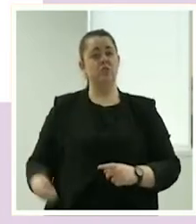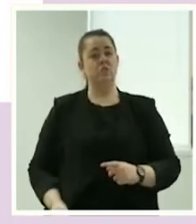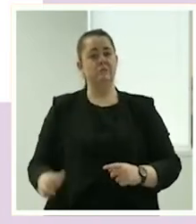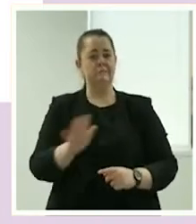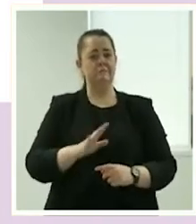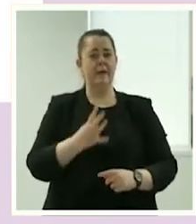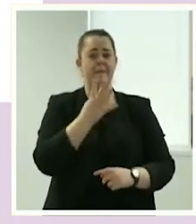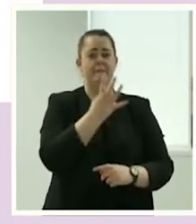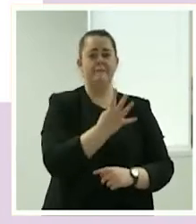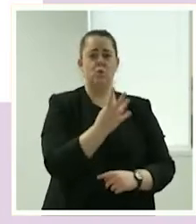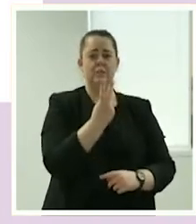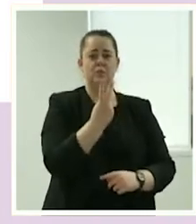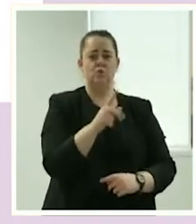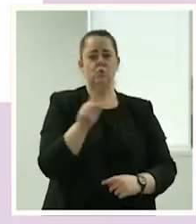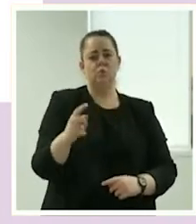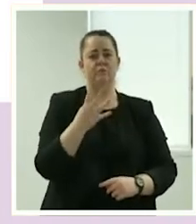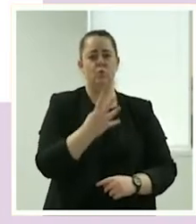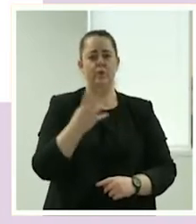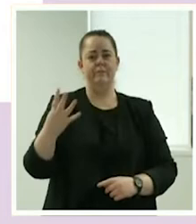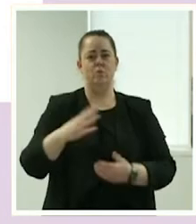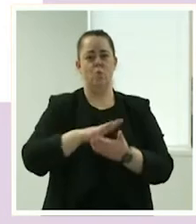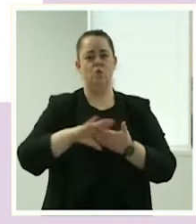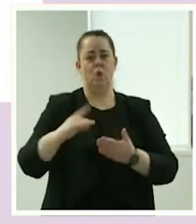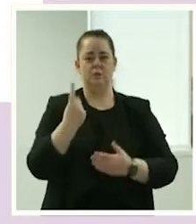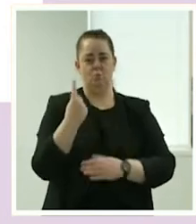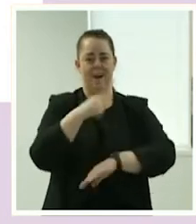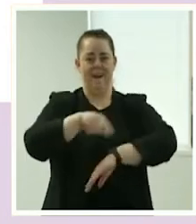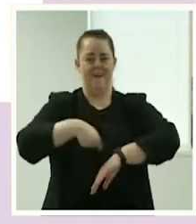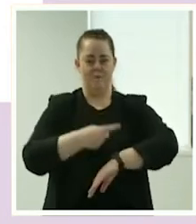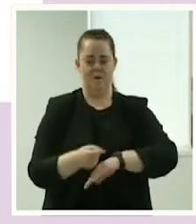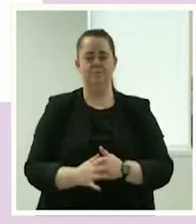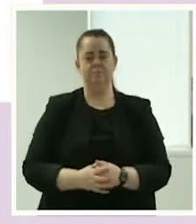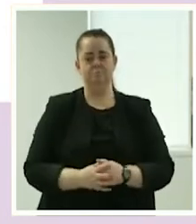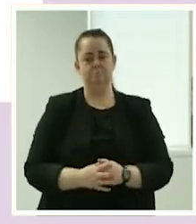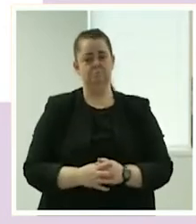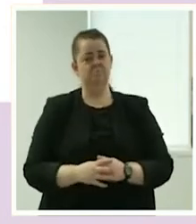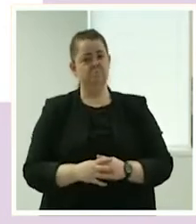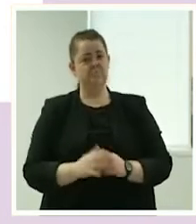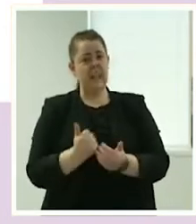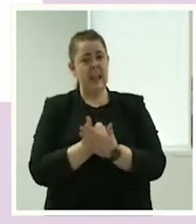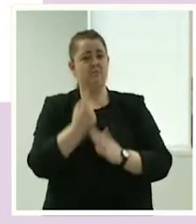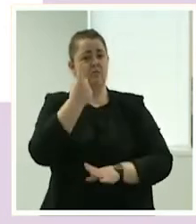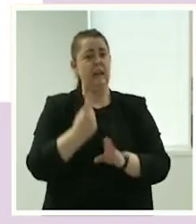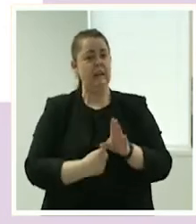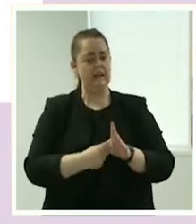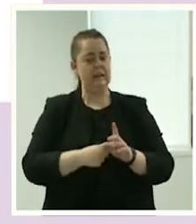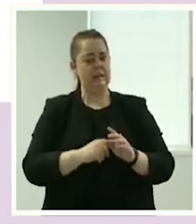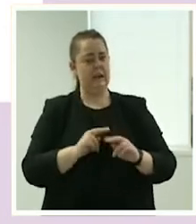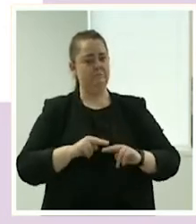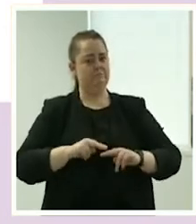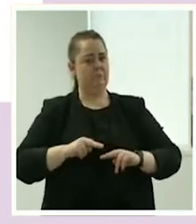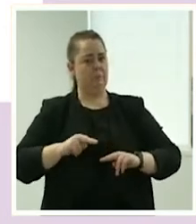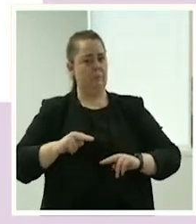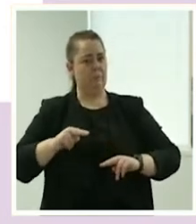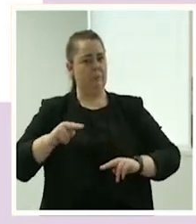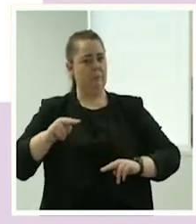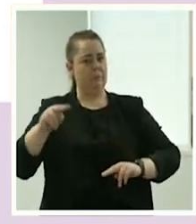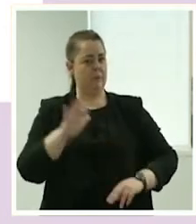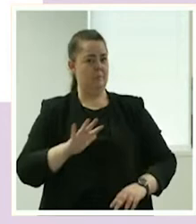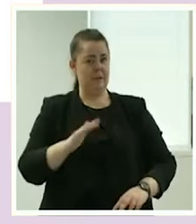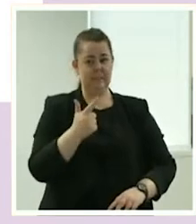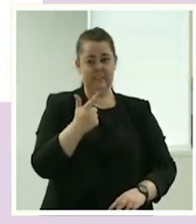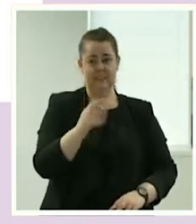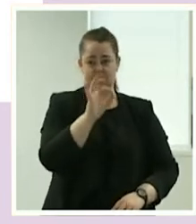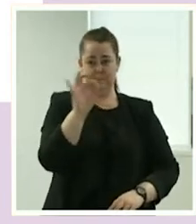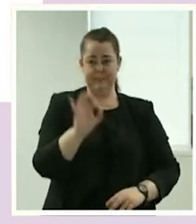$42 to $44 per hour. And that's risen approximately 7% each year over the past two years. And that really